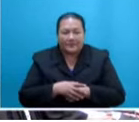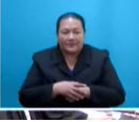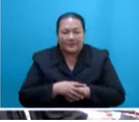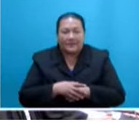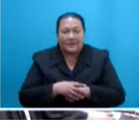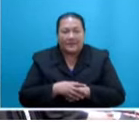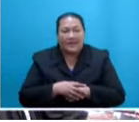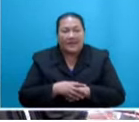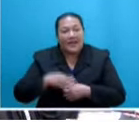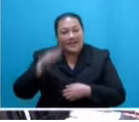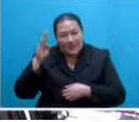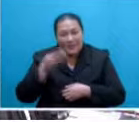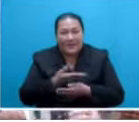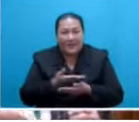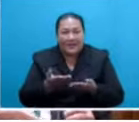Mr. Speaker, sir,